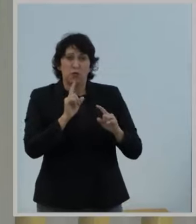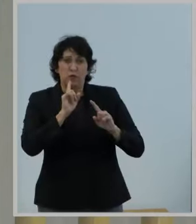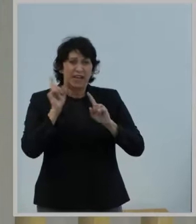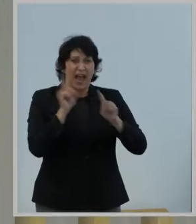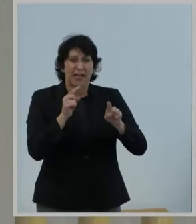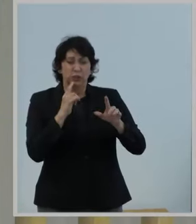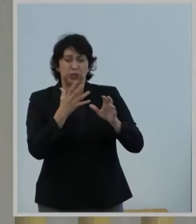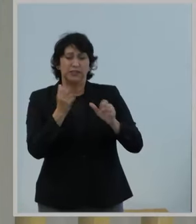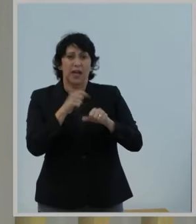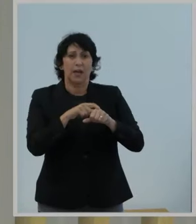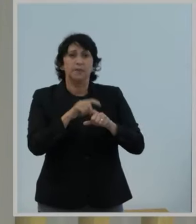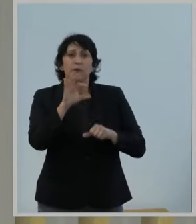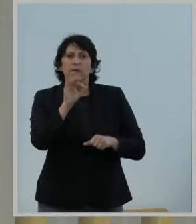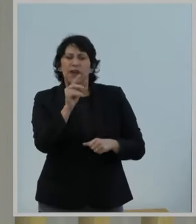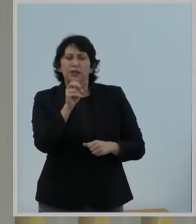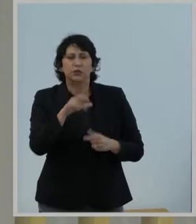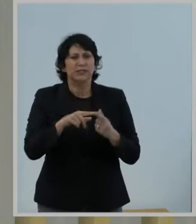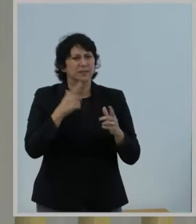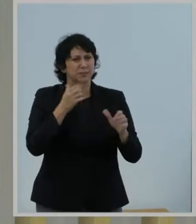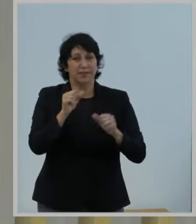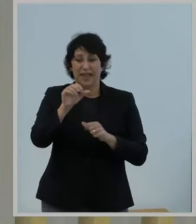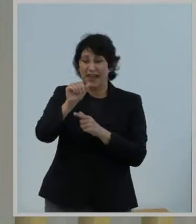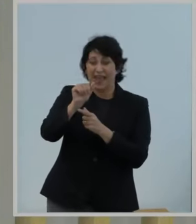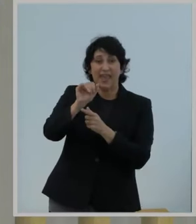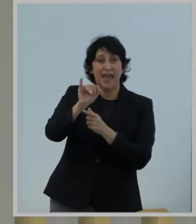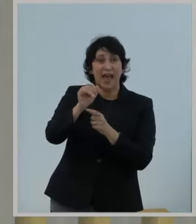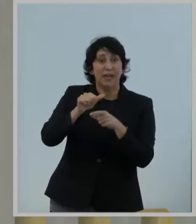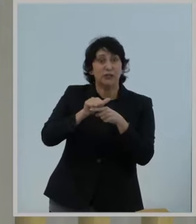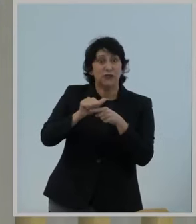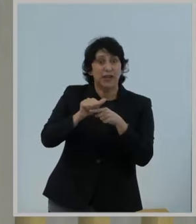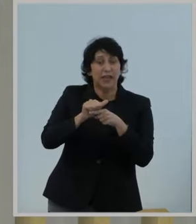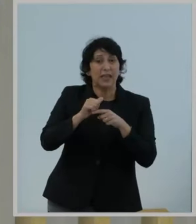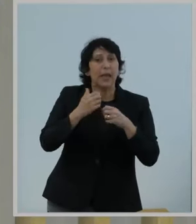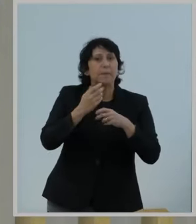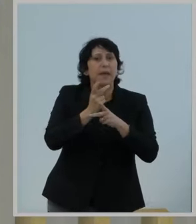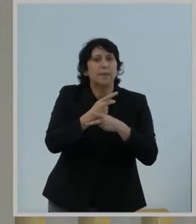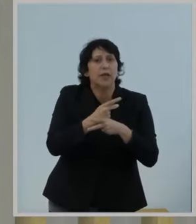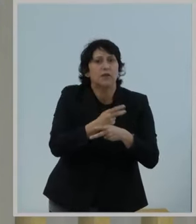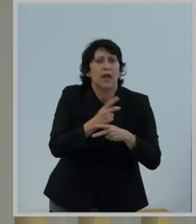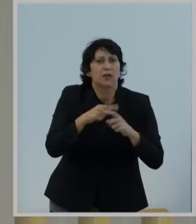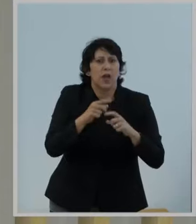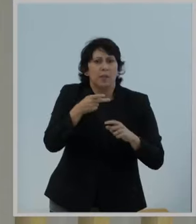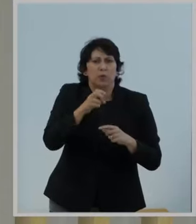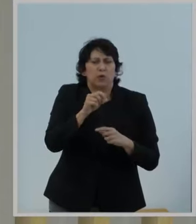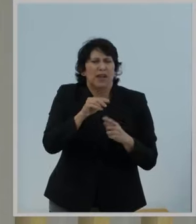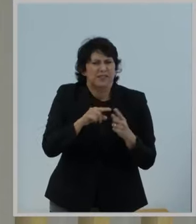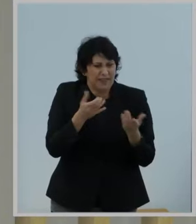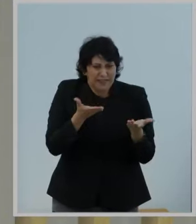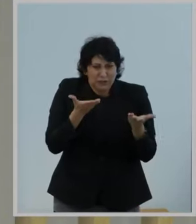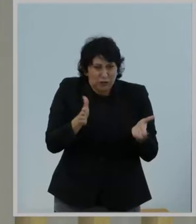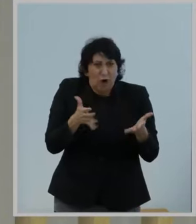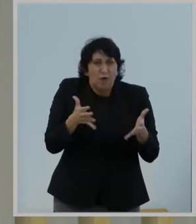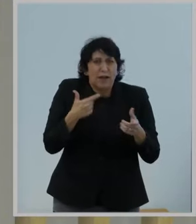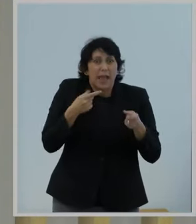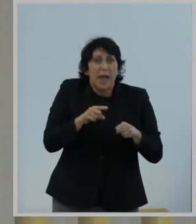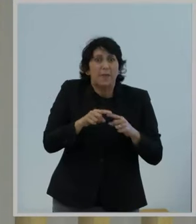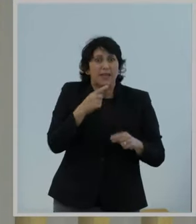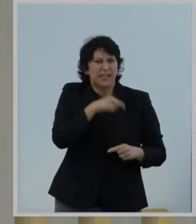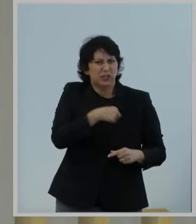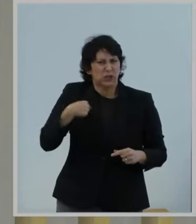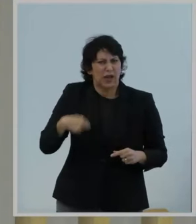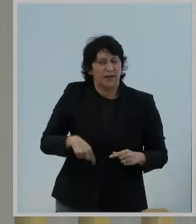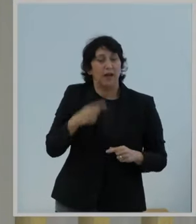10 times faster than the fastest human, and AI training can make manufacturing more efficient and productive. This is already happening in other countries like China.